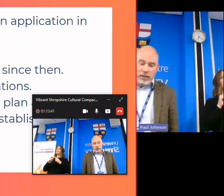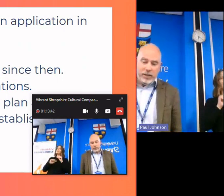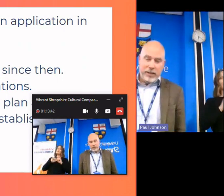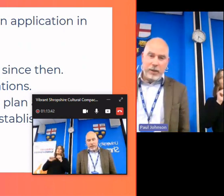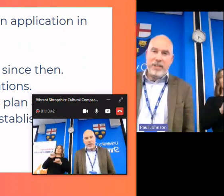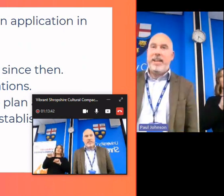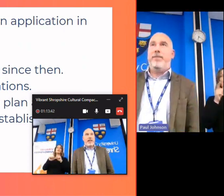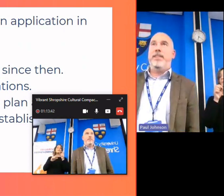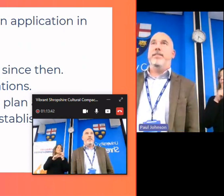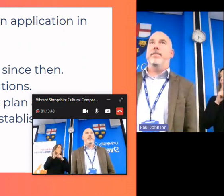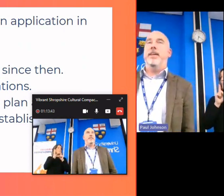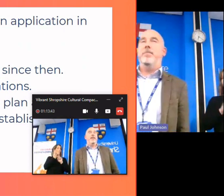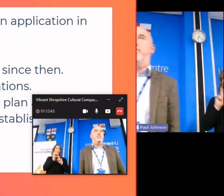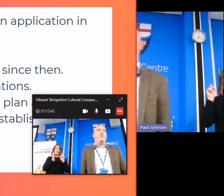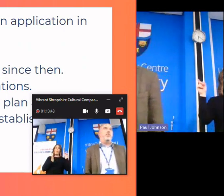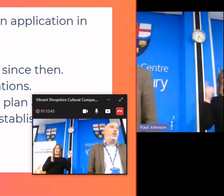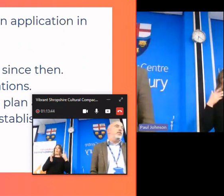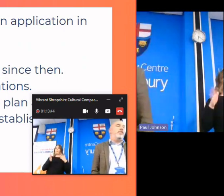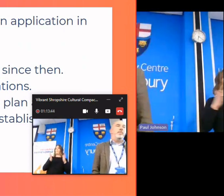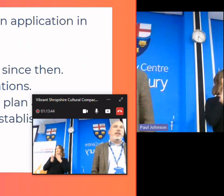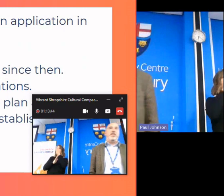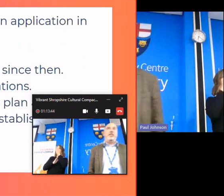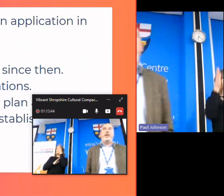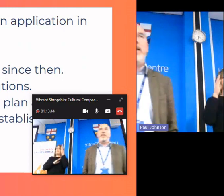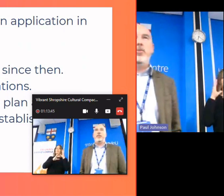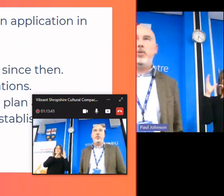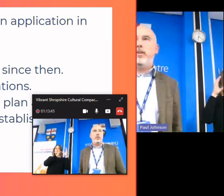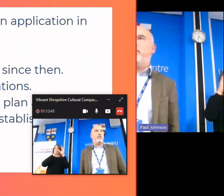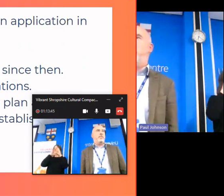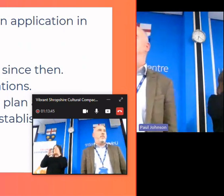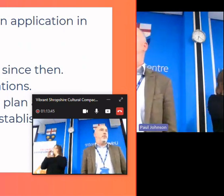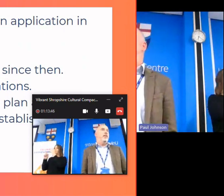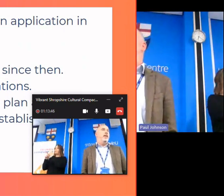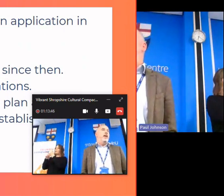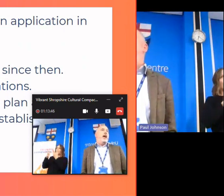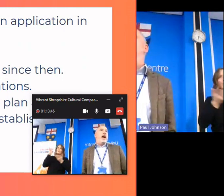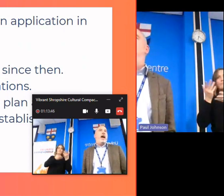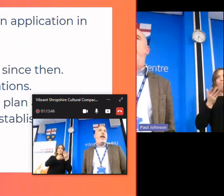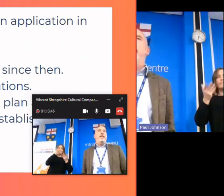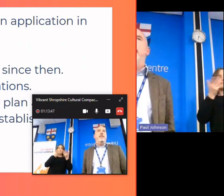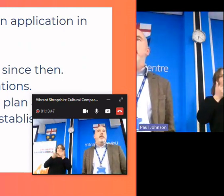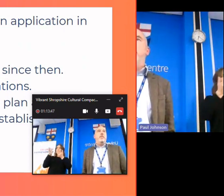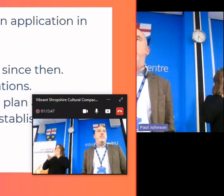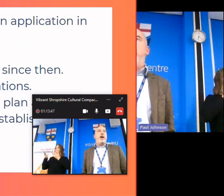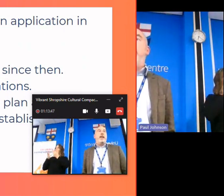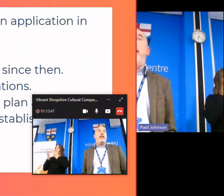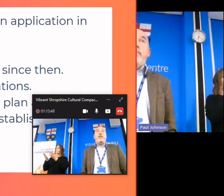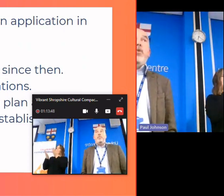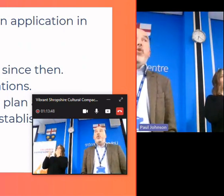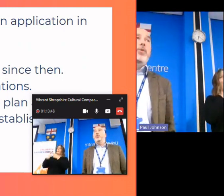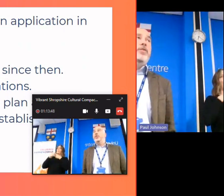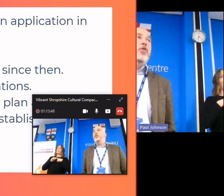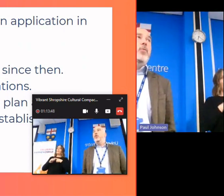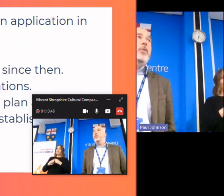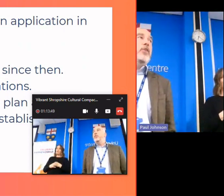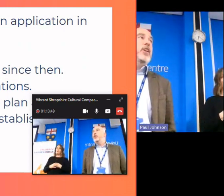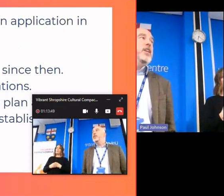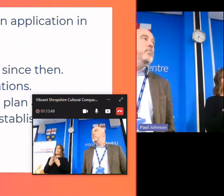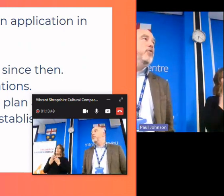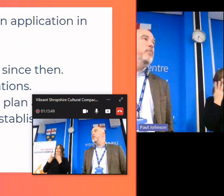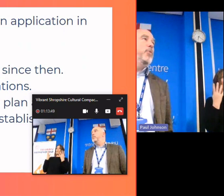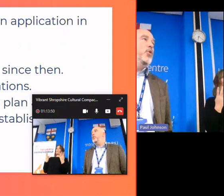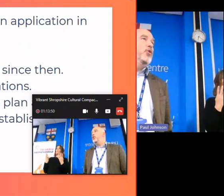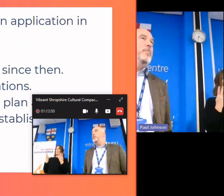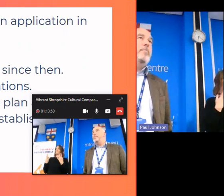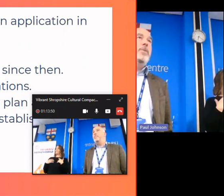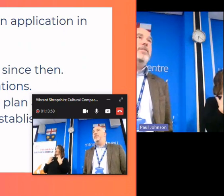um paul uh went out did um lots of communication around that talk to lots of people and um and a board was formed and